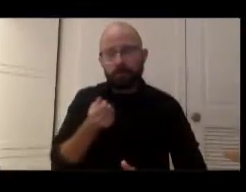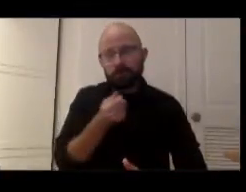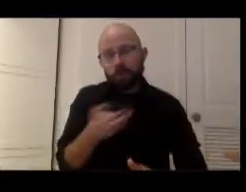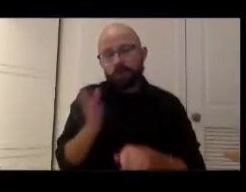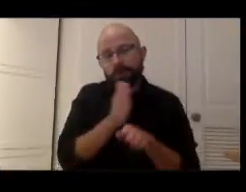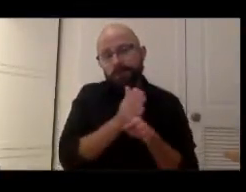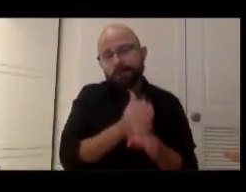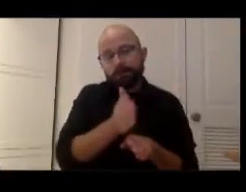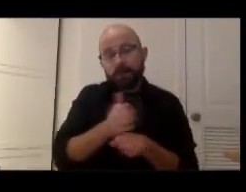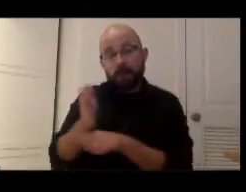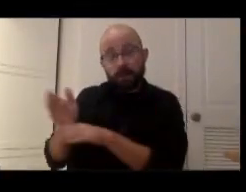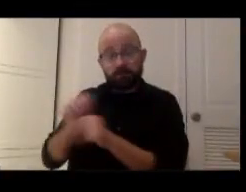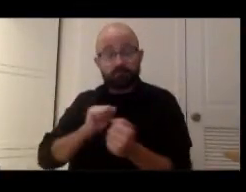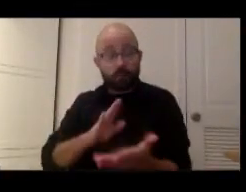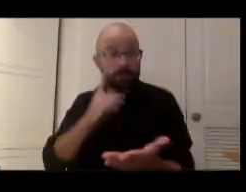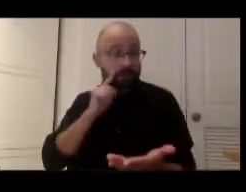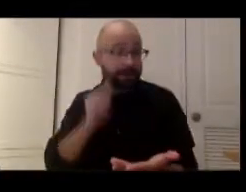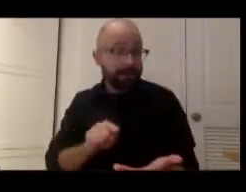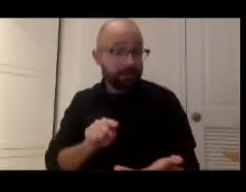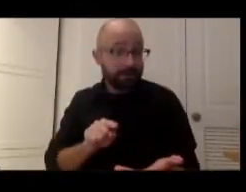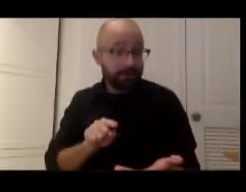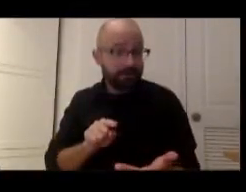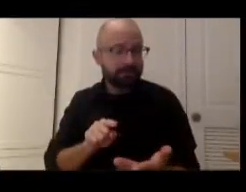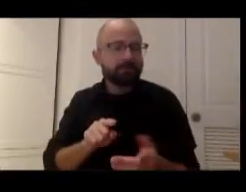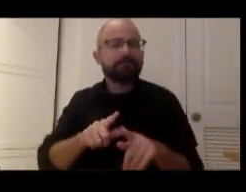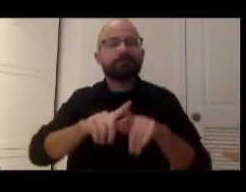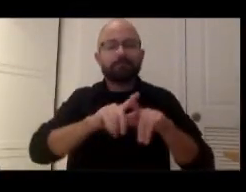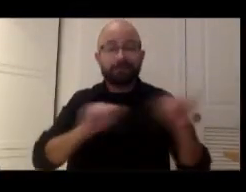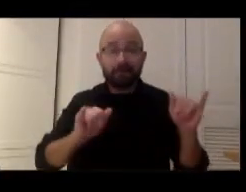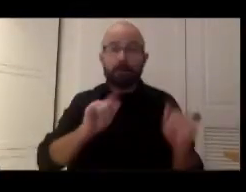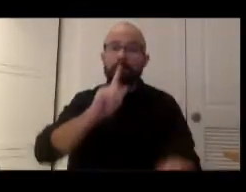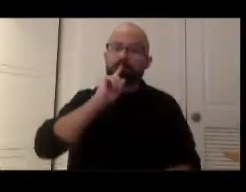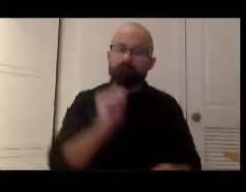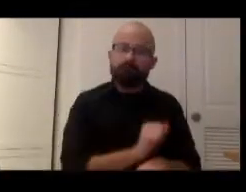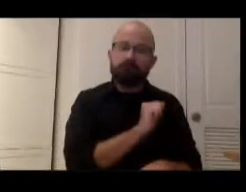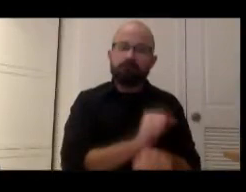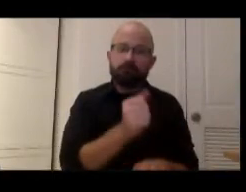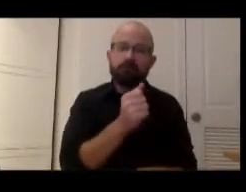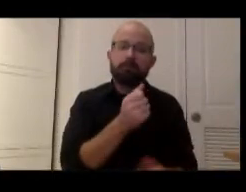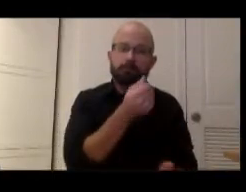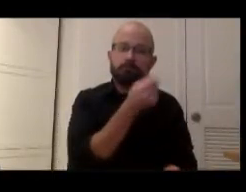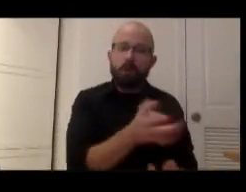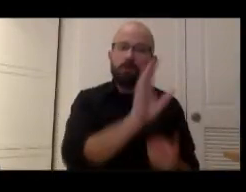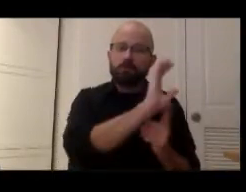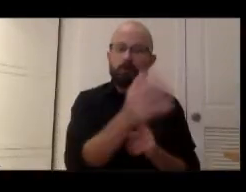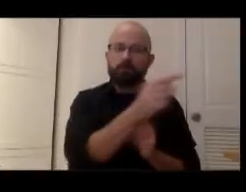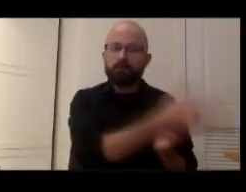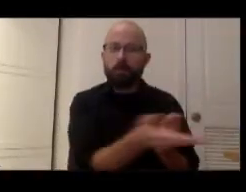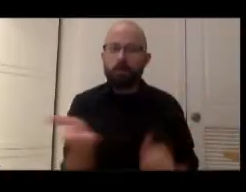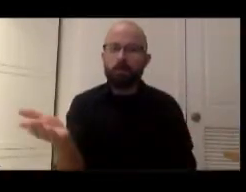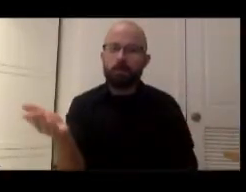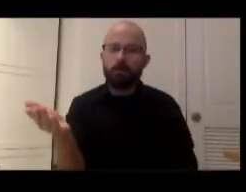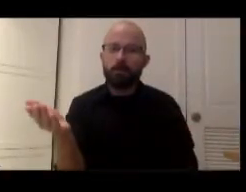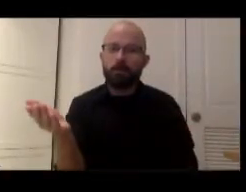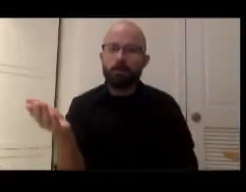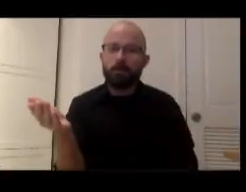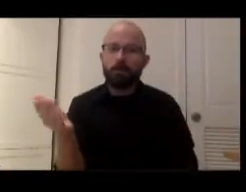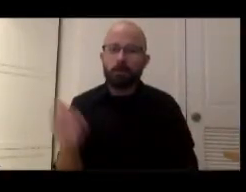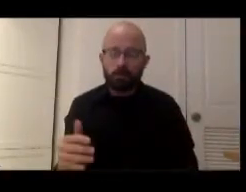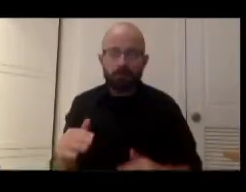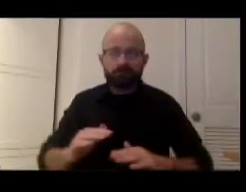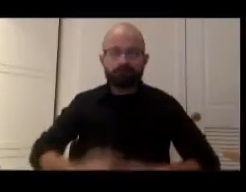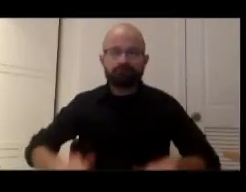nature of this, but in a sense the truly multicultural nature of this across class, across region and